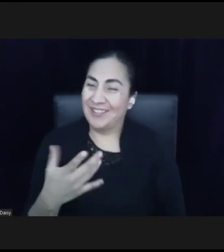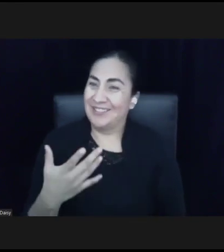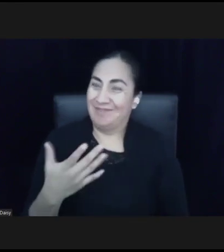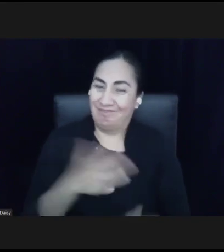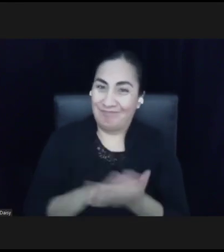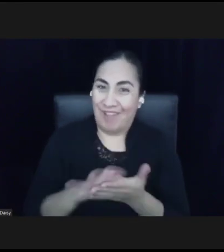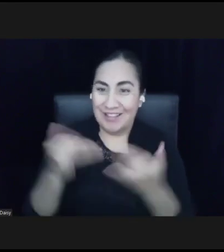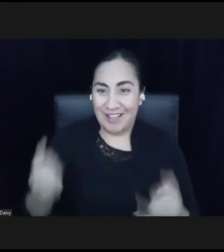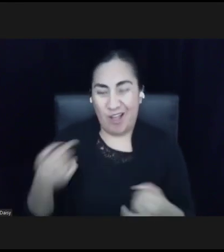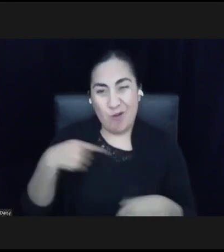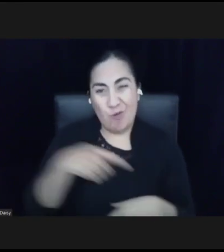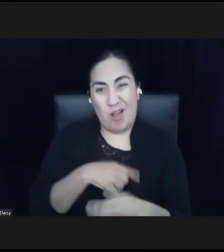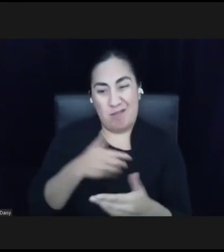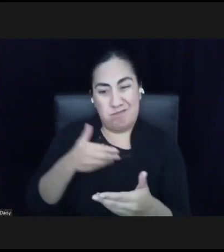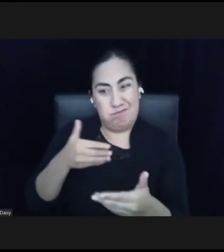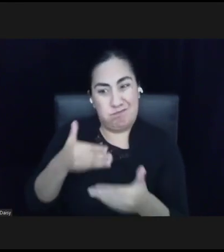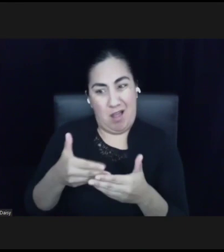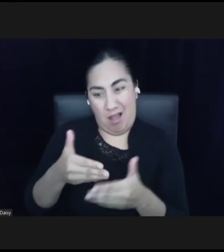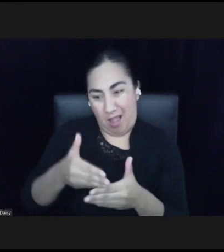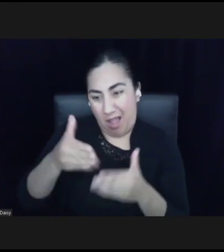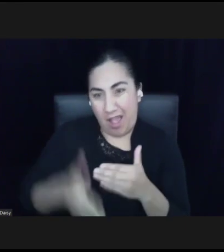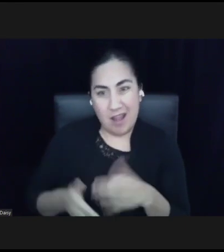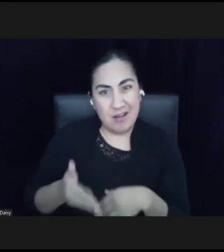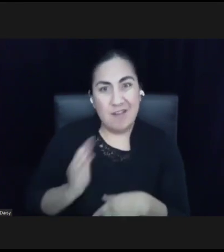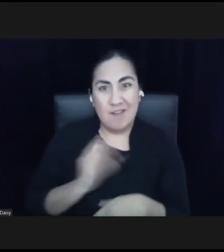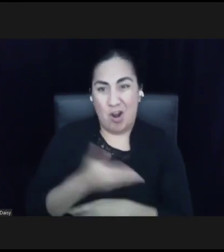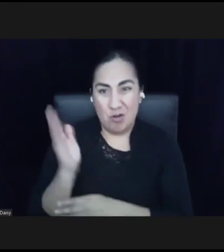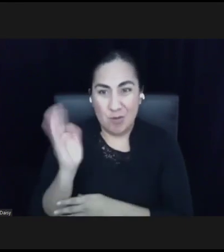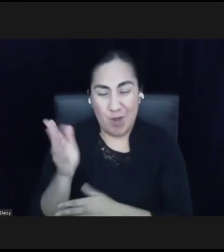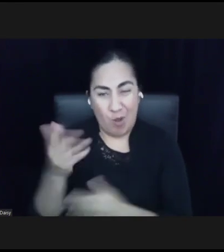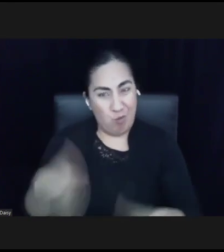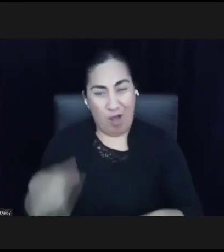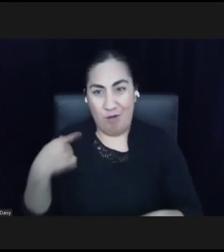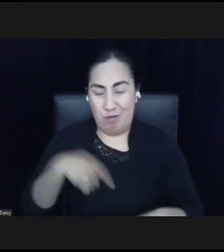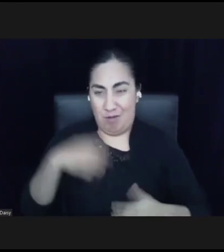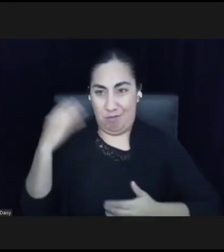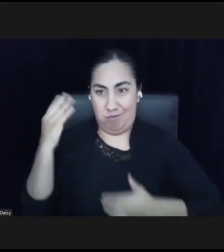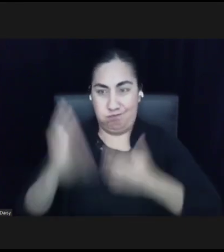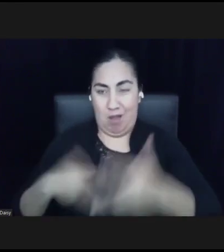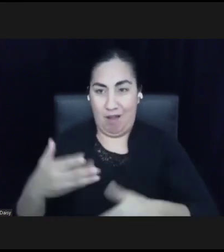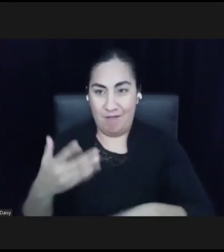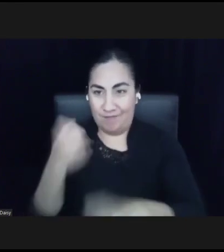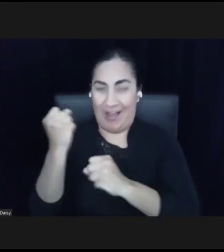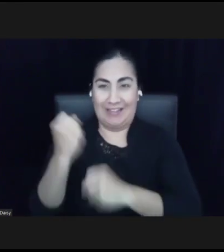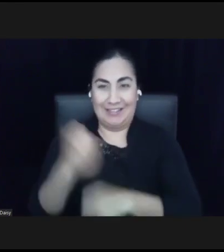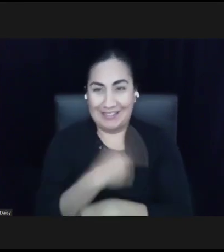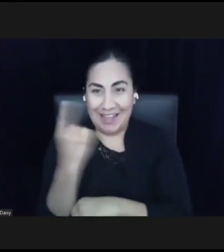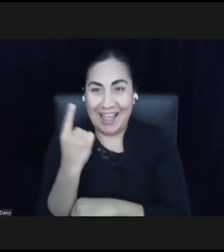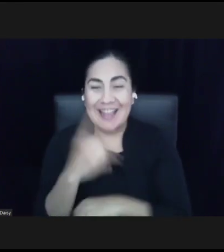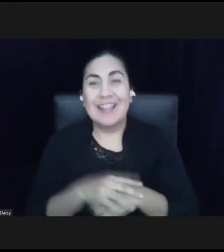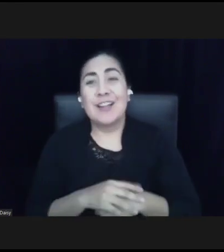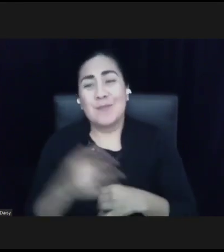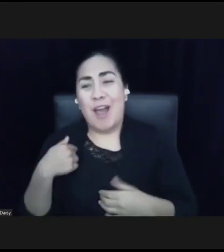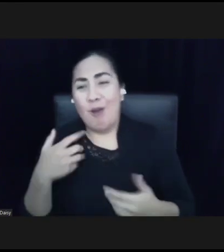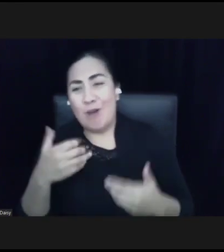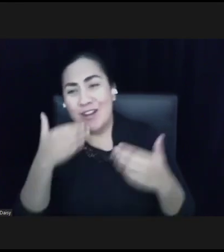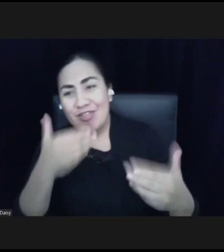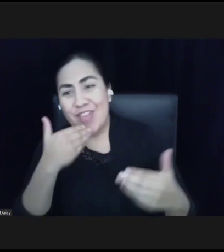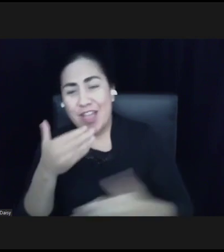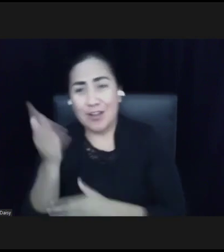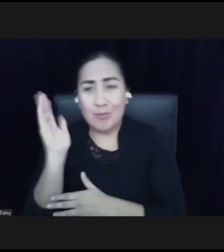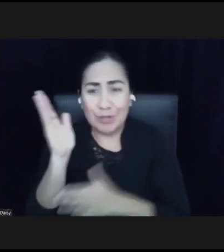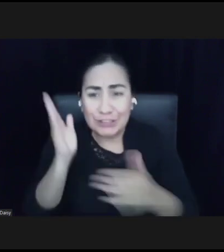It really flew by today, I would say. Um, but I do want to thank our presenters, Dana, Justin,